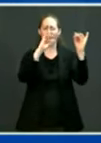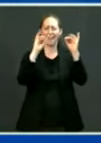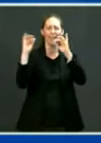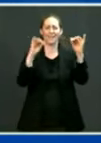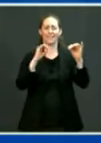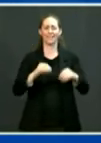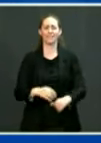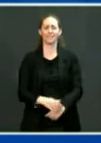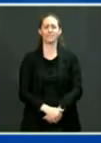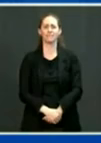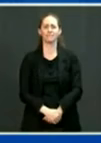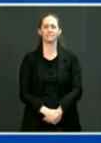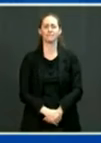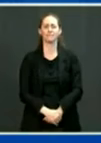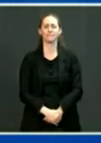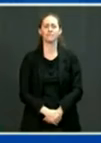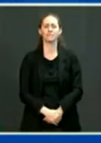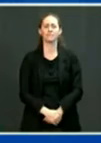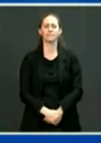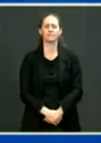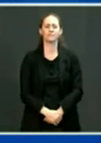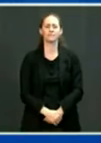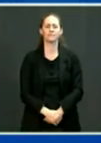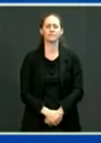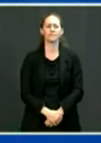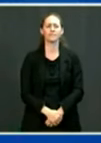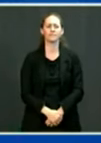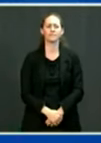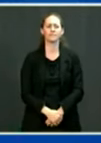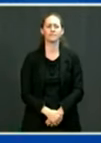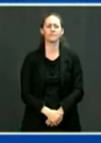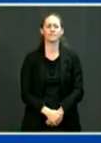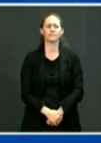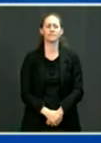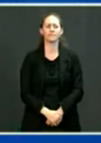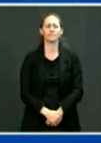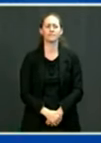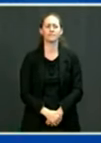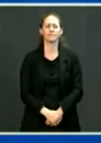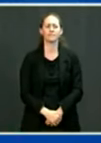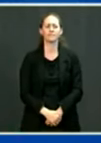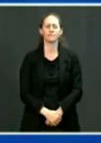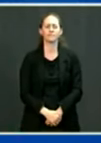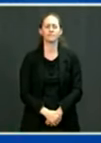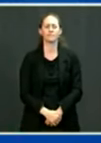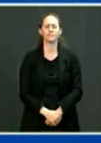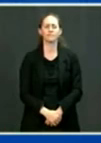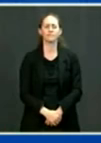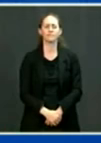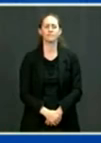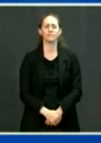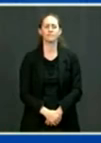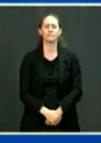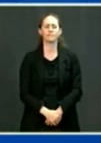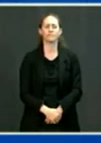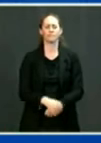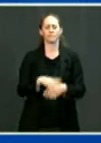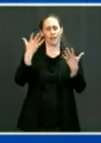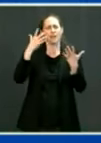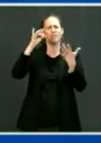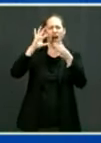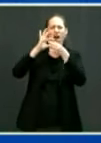sanctions on North Stream 2? President is a complicated issue affecting our